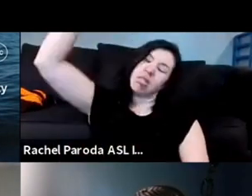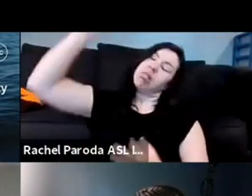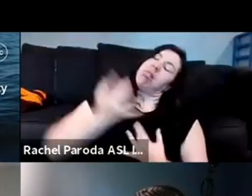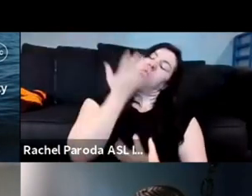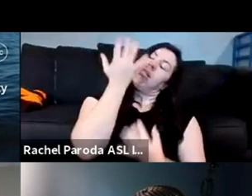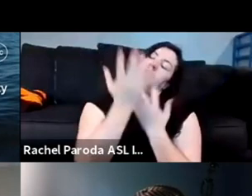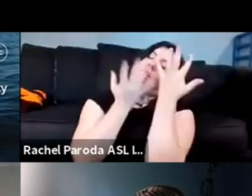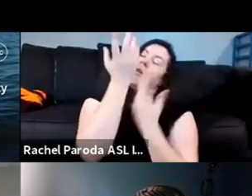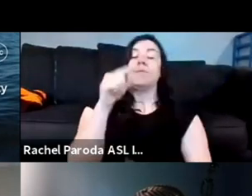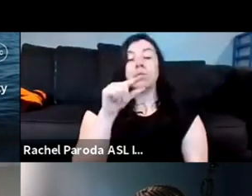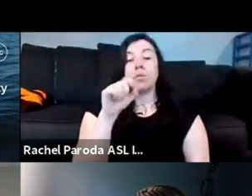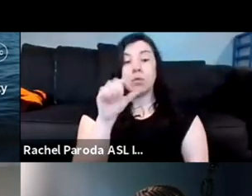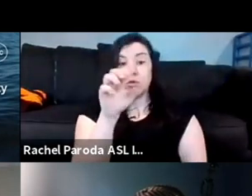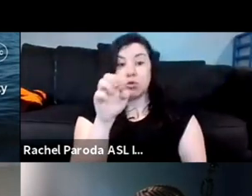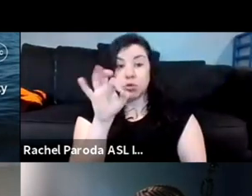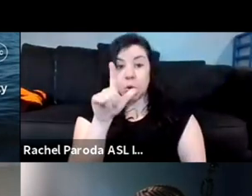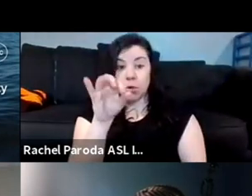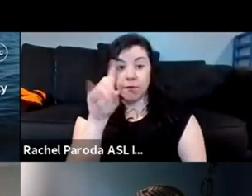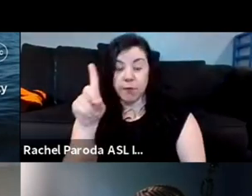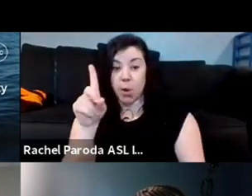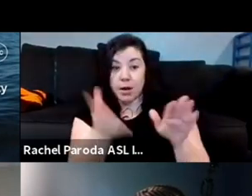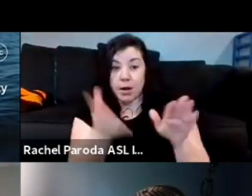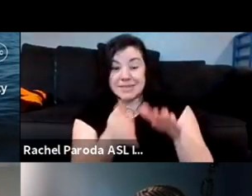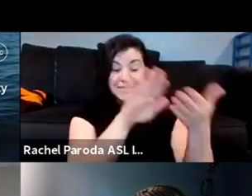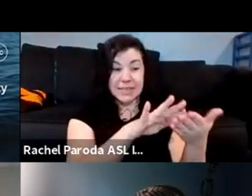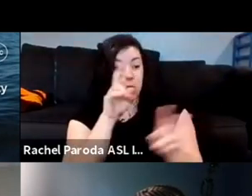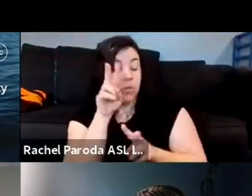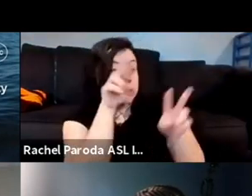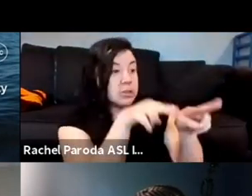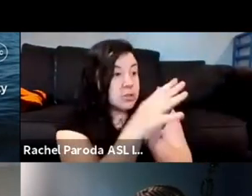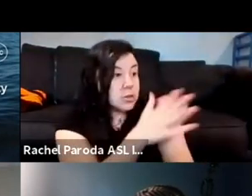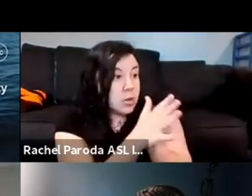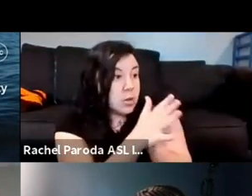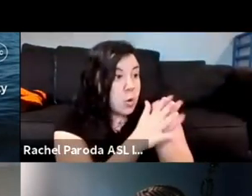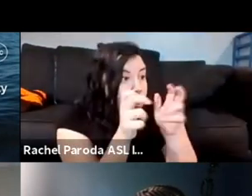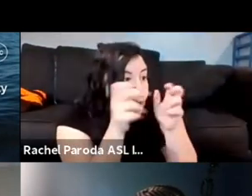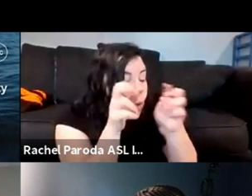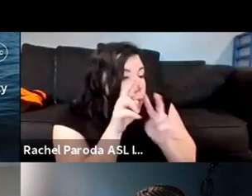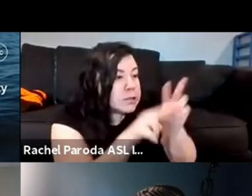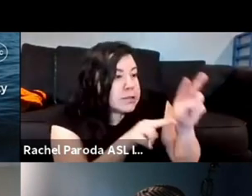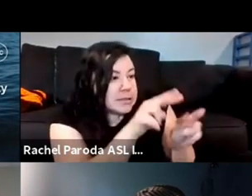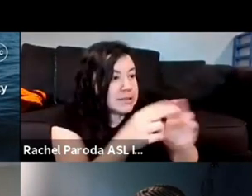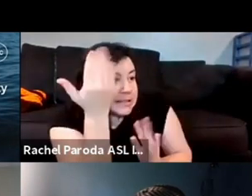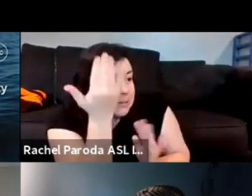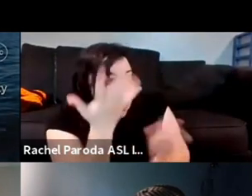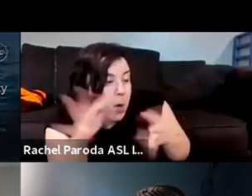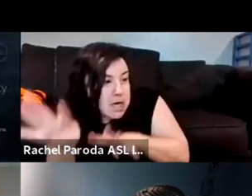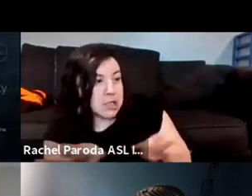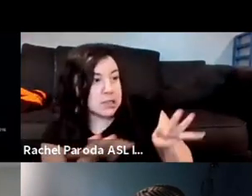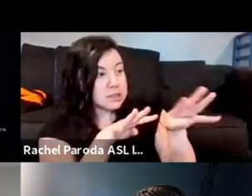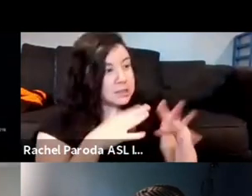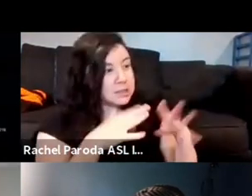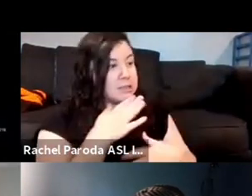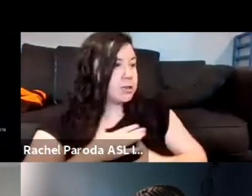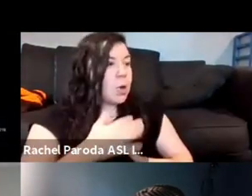or all of these different um circulation of images that we get normalized to expect it and to be spectators to